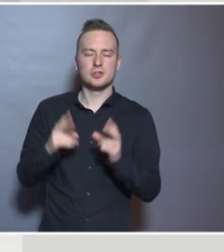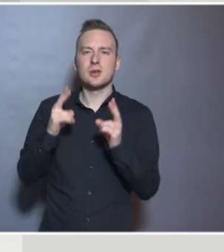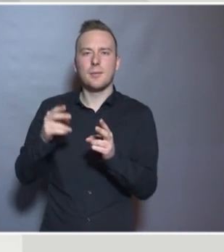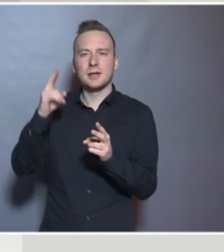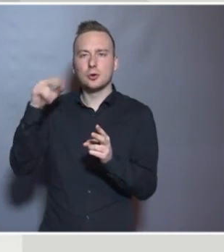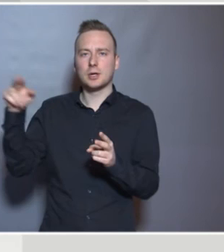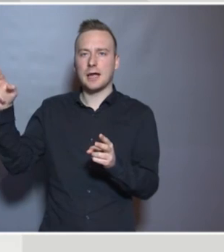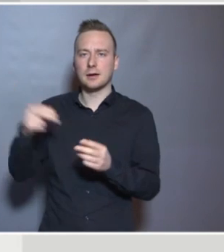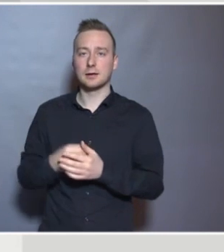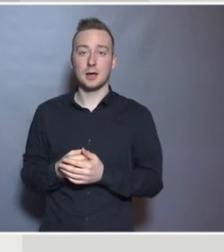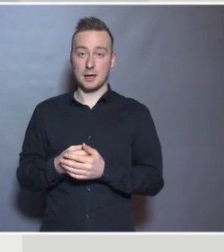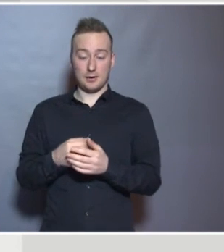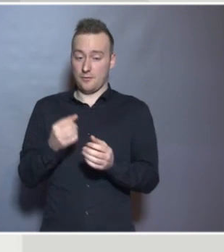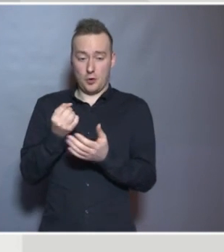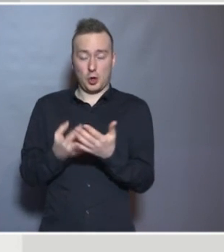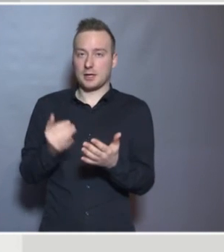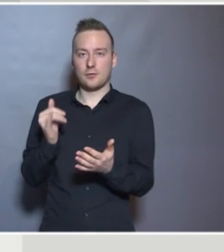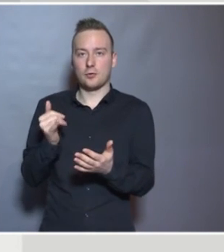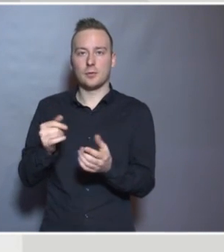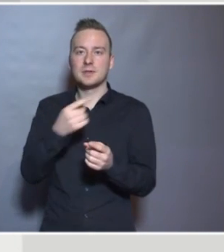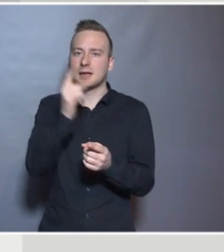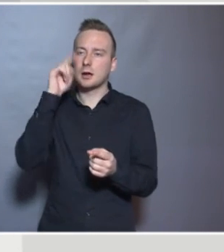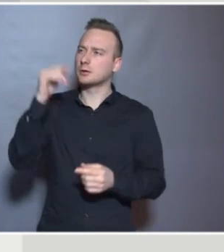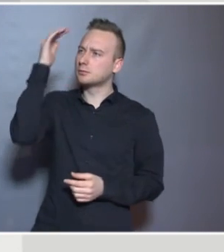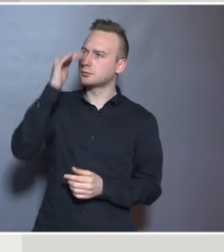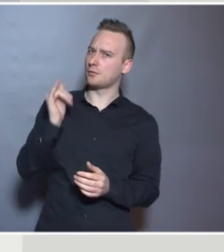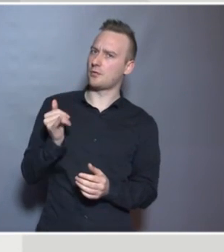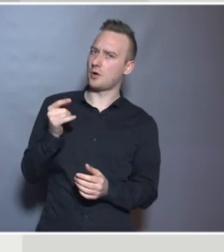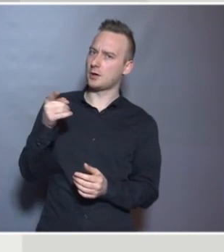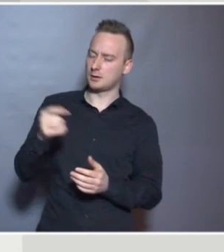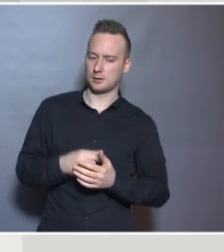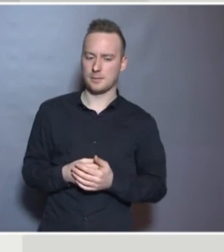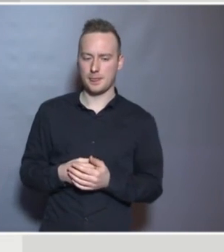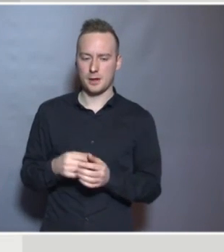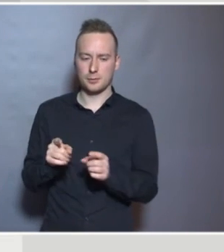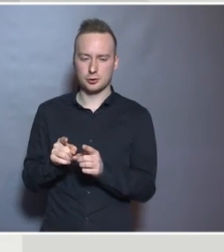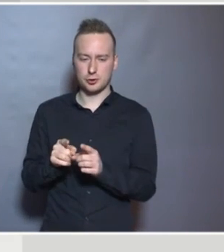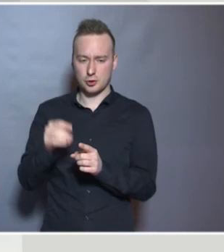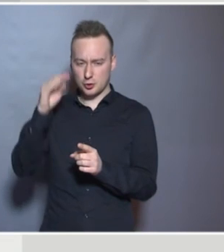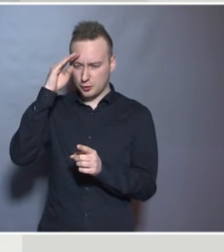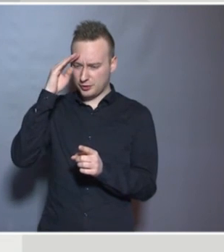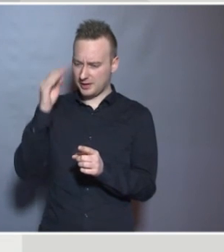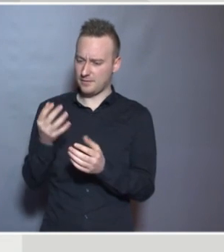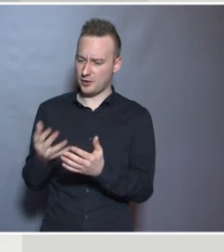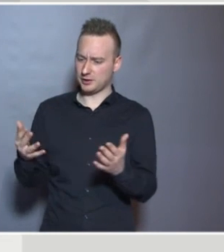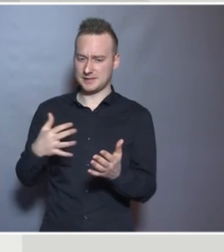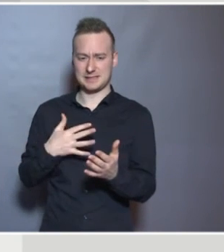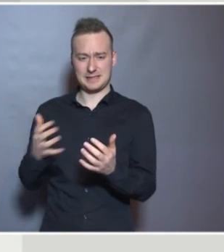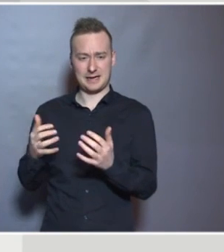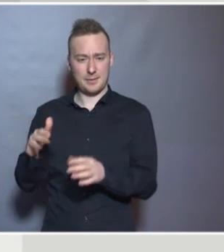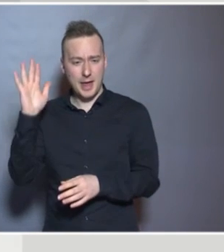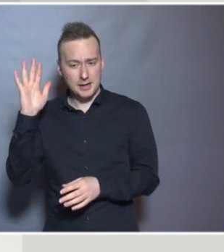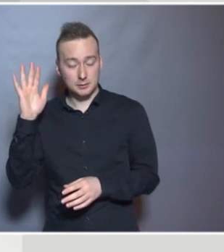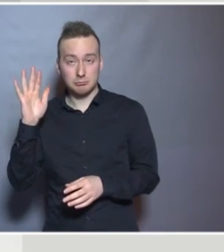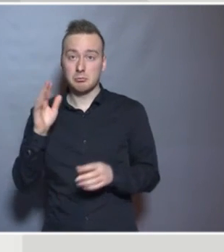thinking, why? Are special needs so more prevalent in boys? Well, the research is actually saying no.